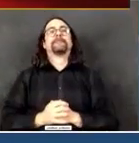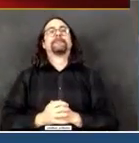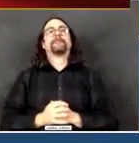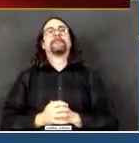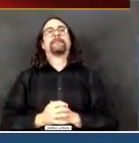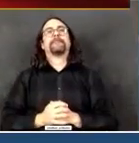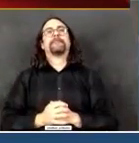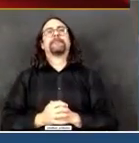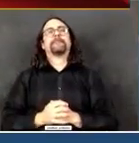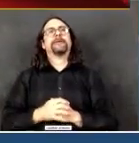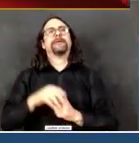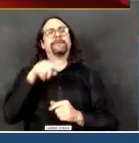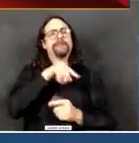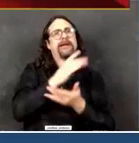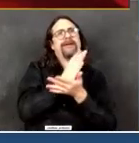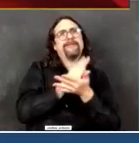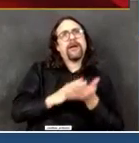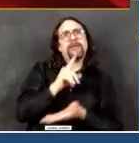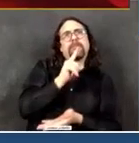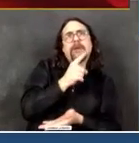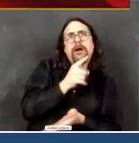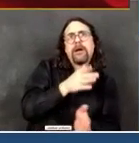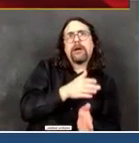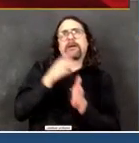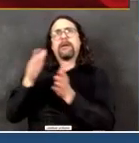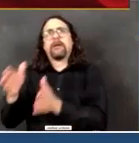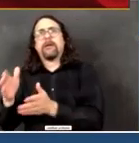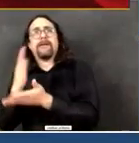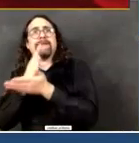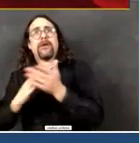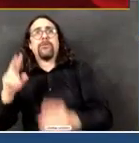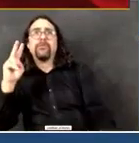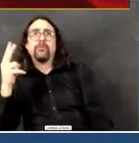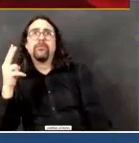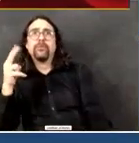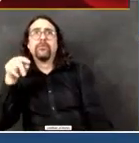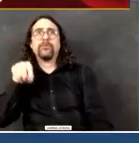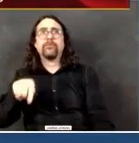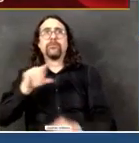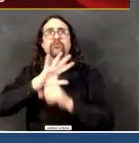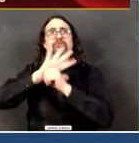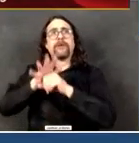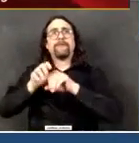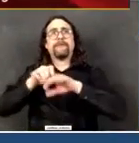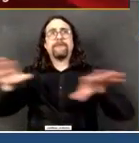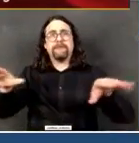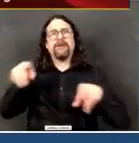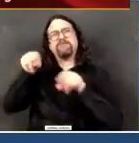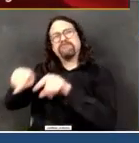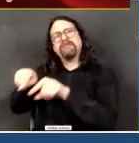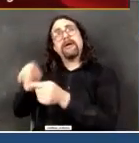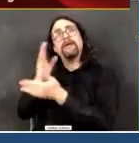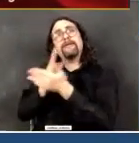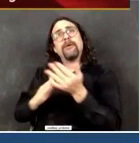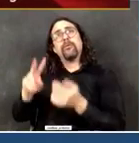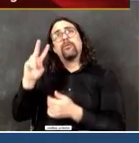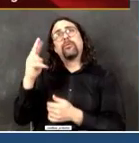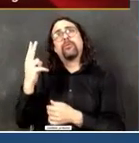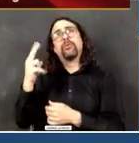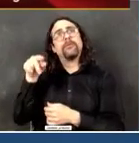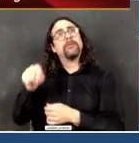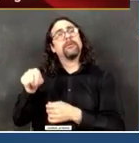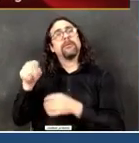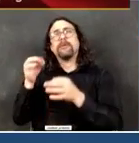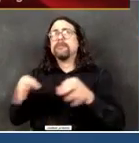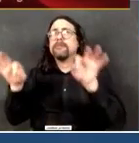targeted testing in communities with the greatest needs. I said the other day, this virus is not